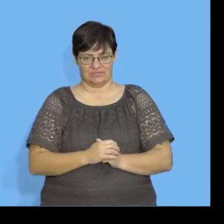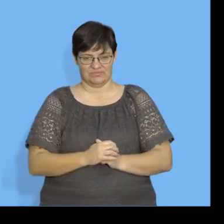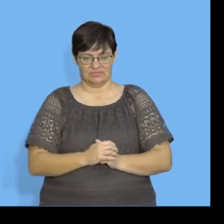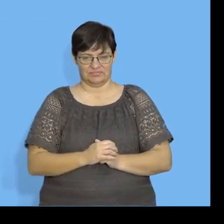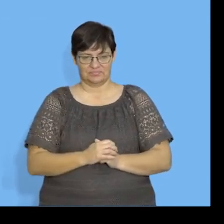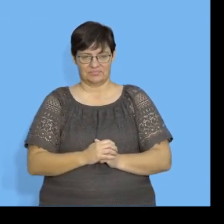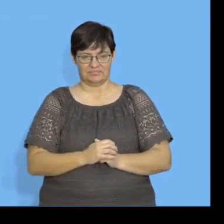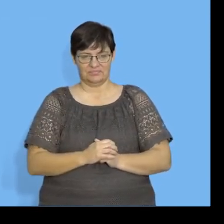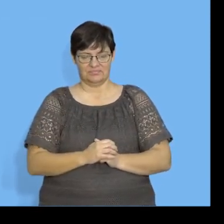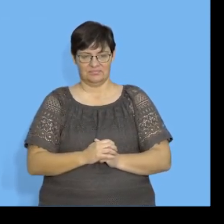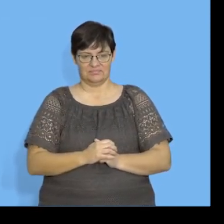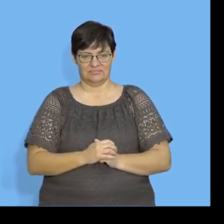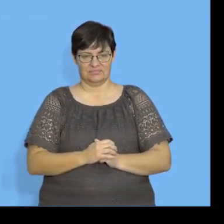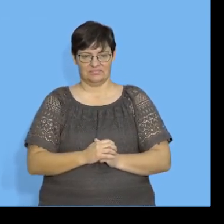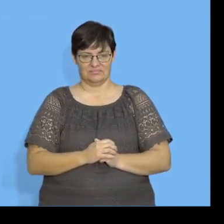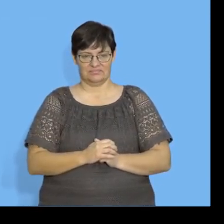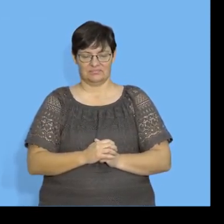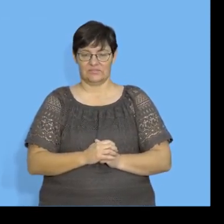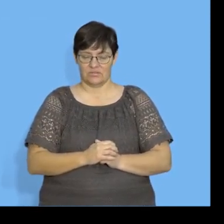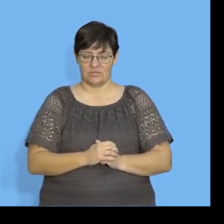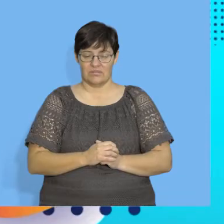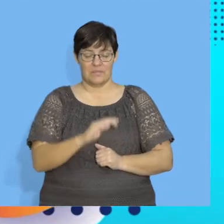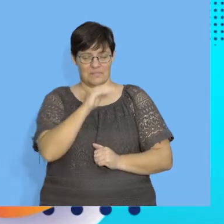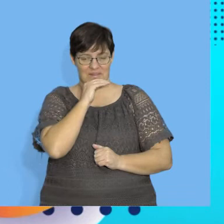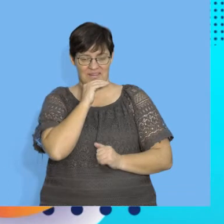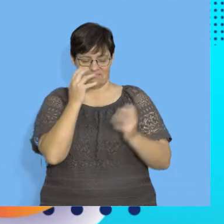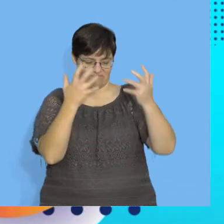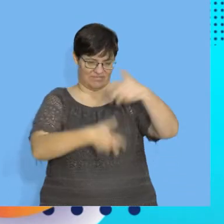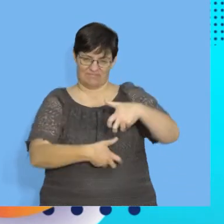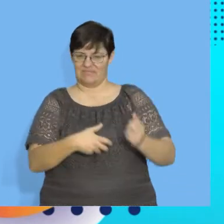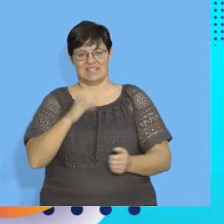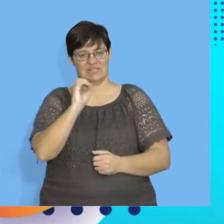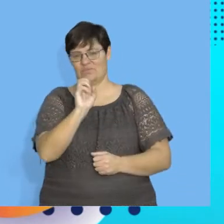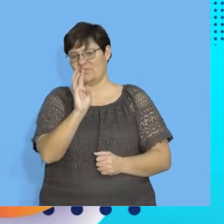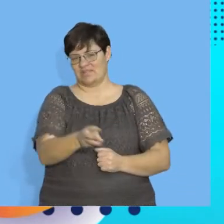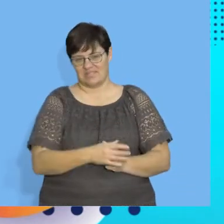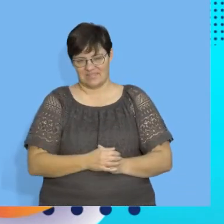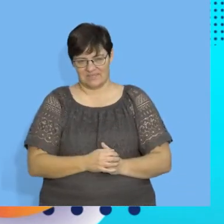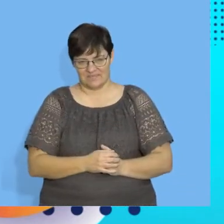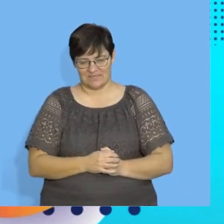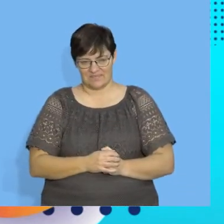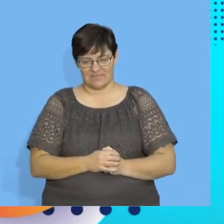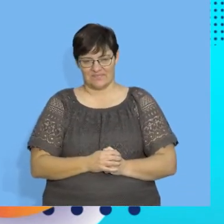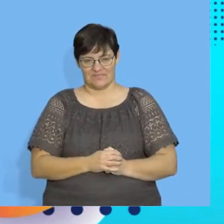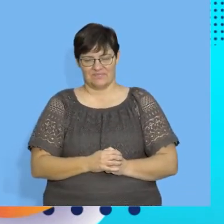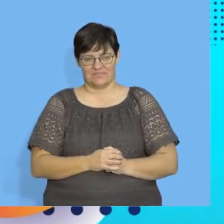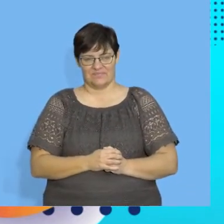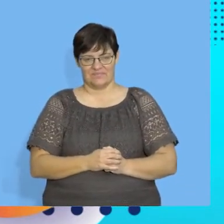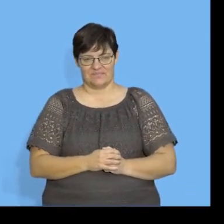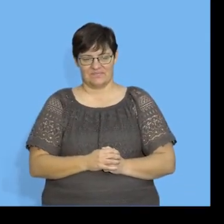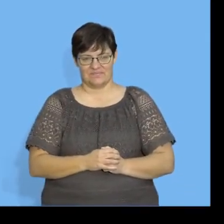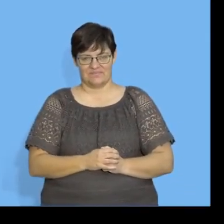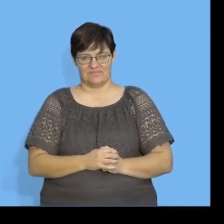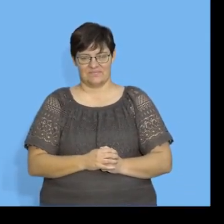So, the correlation coefficient will be 0. Okay. There's no correlation between